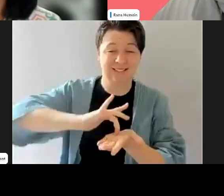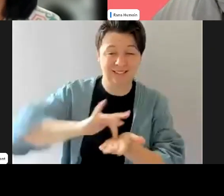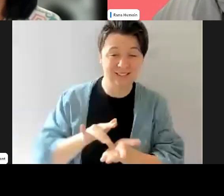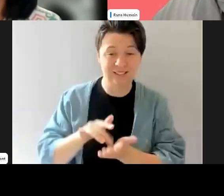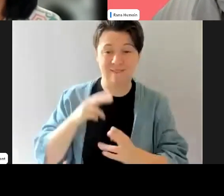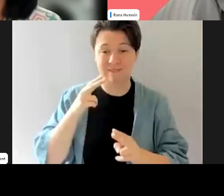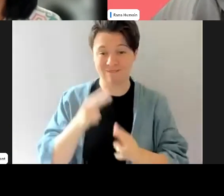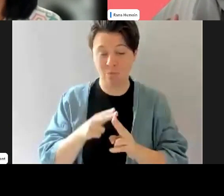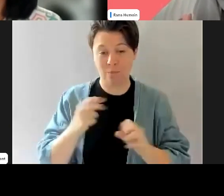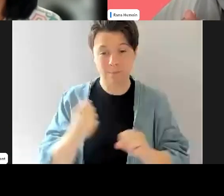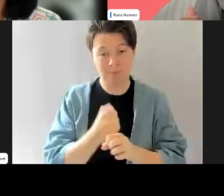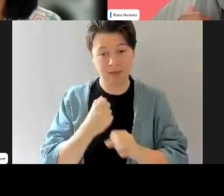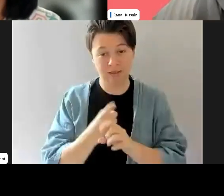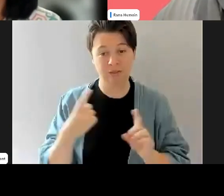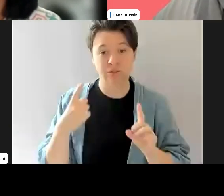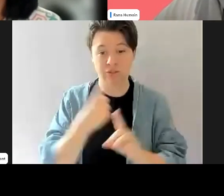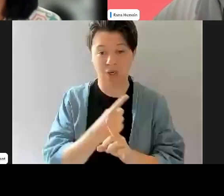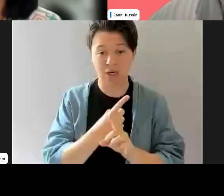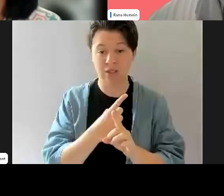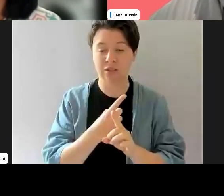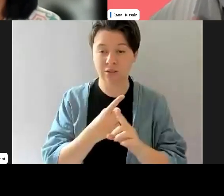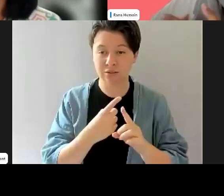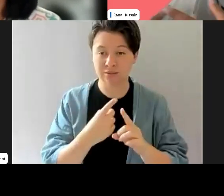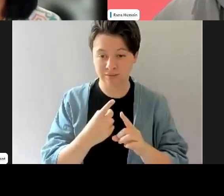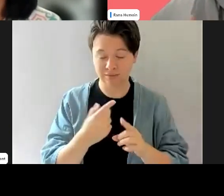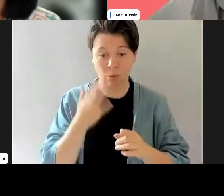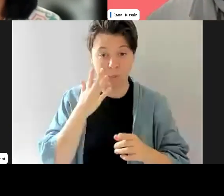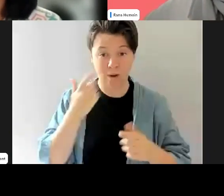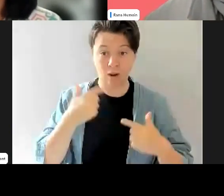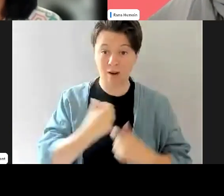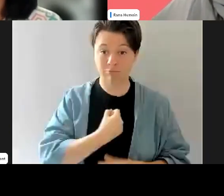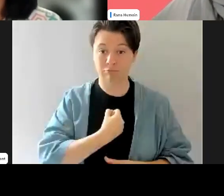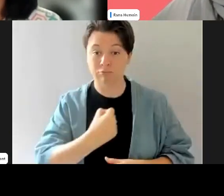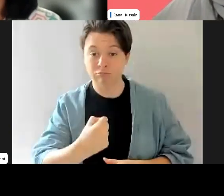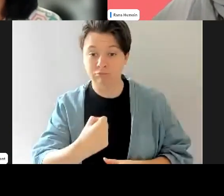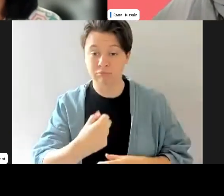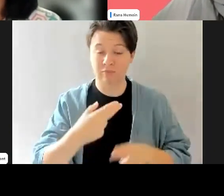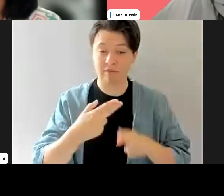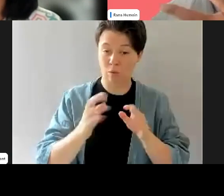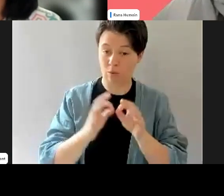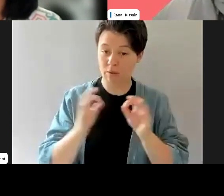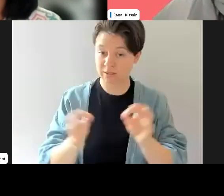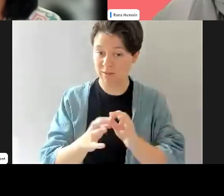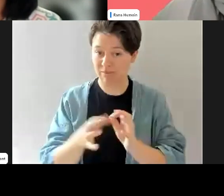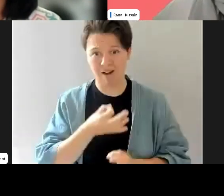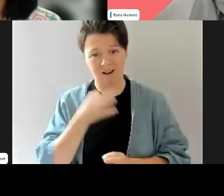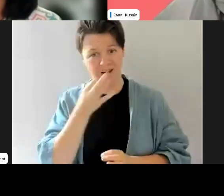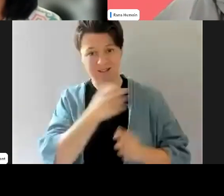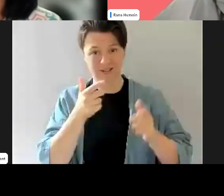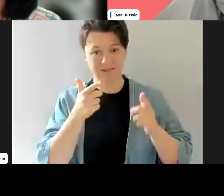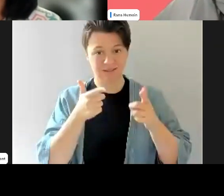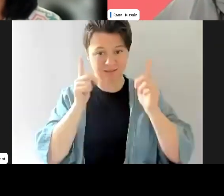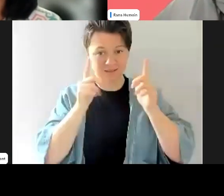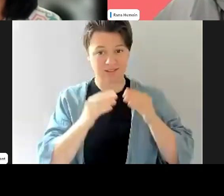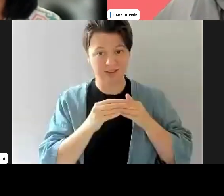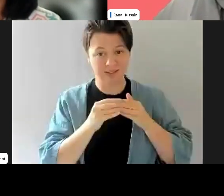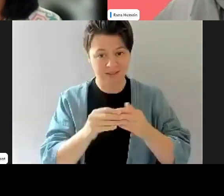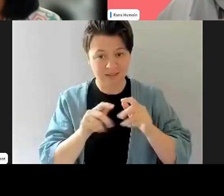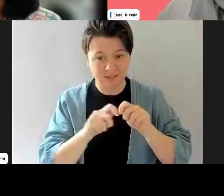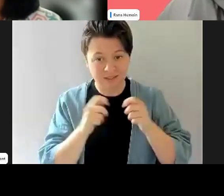the changes. So often when I'm brought into an organization, I'm asking the leadership, well, do you actually want to do this work?